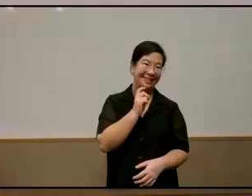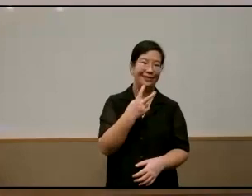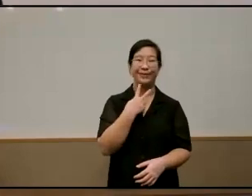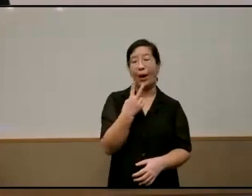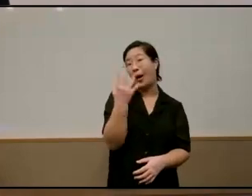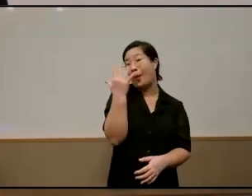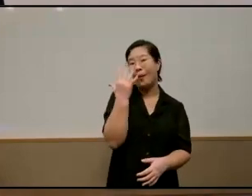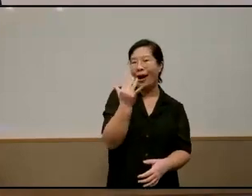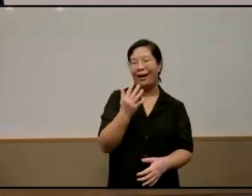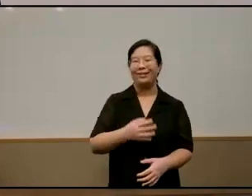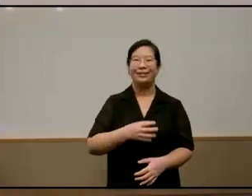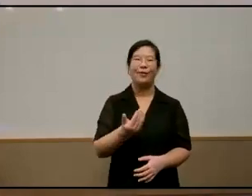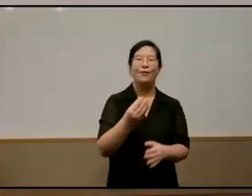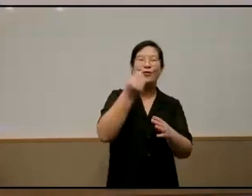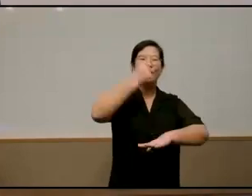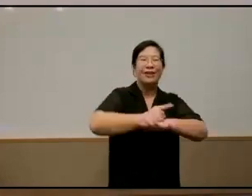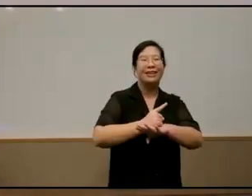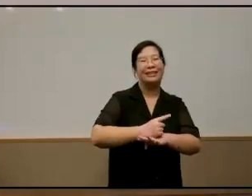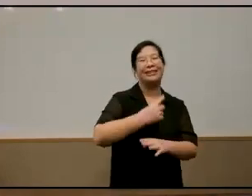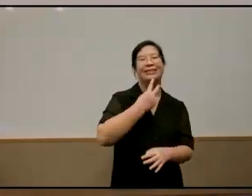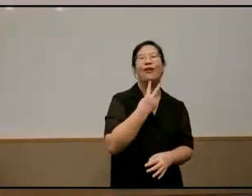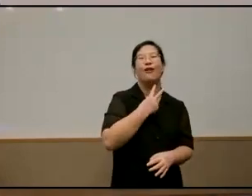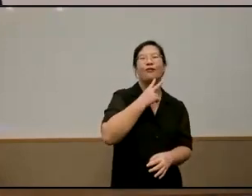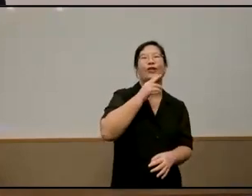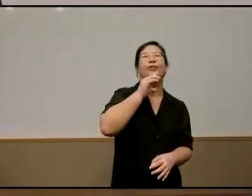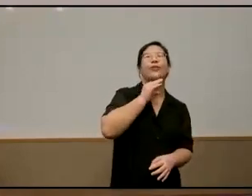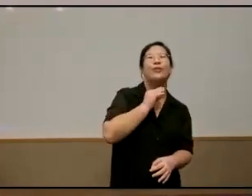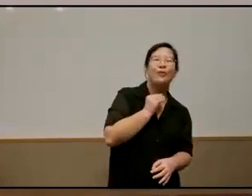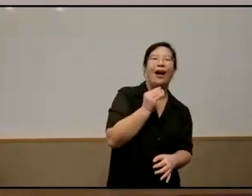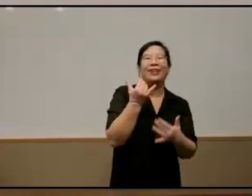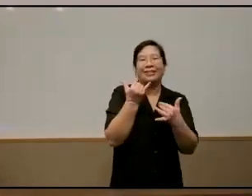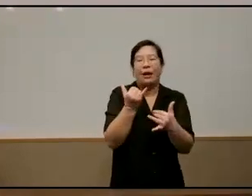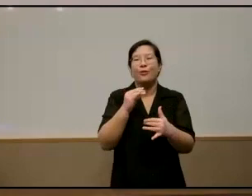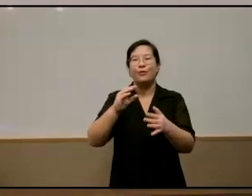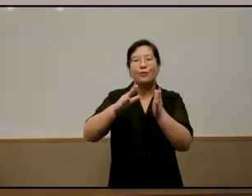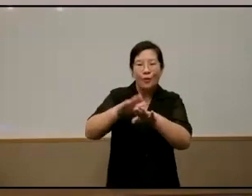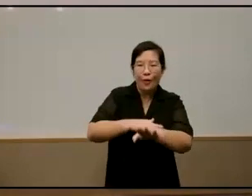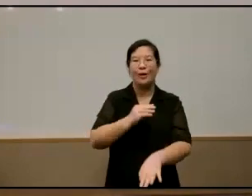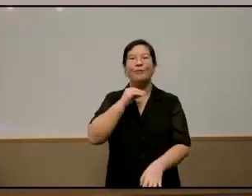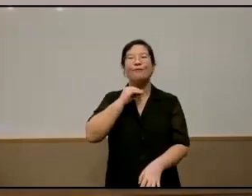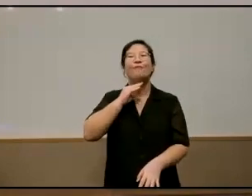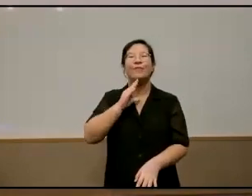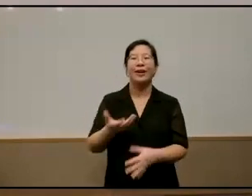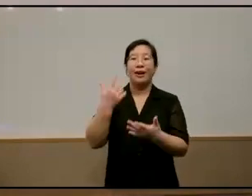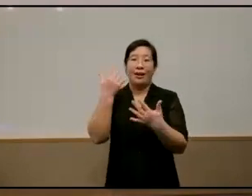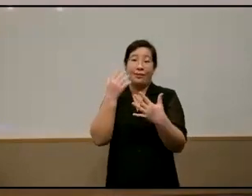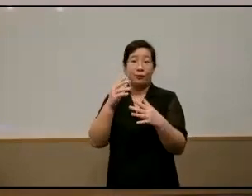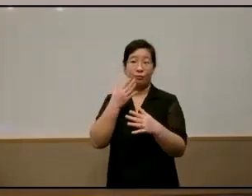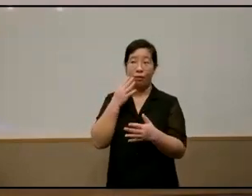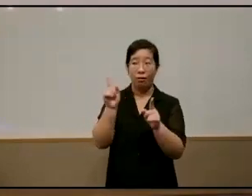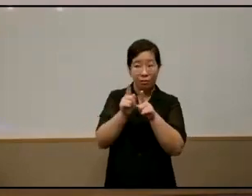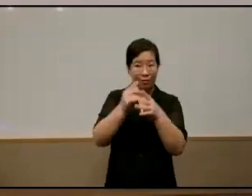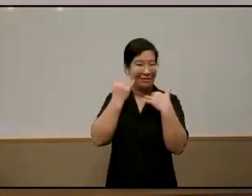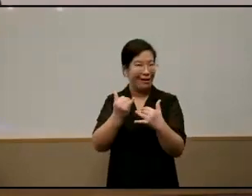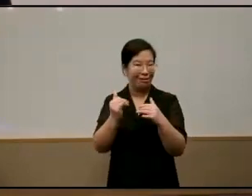voice a couple of days back so i'm slowly regaining it and it's very apt that we are also talking about voices of people in